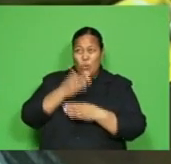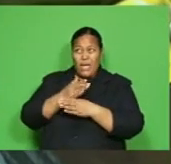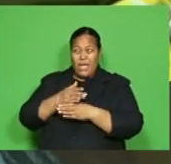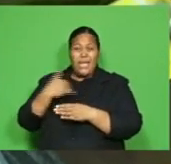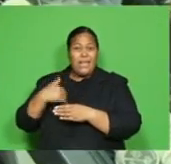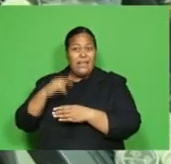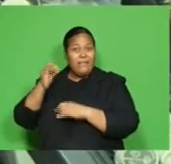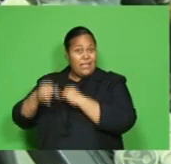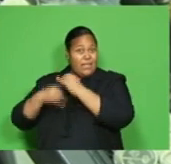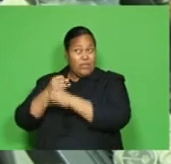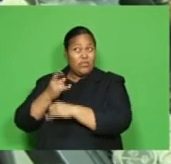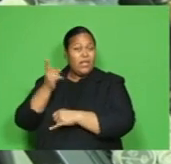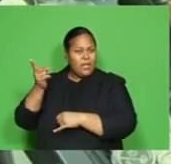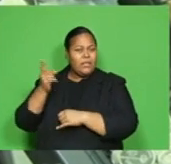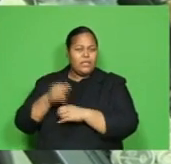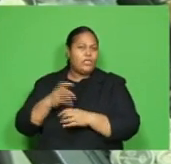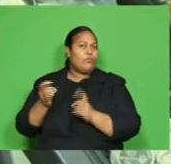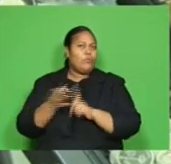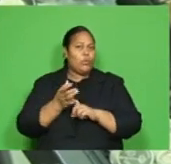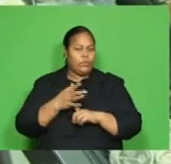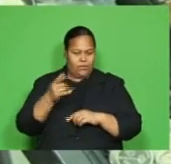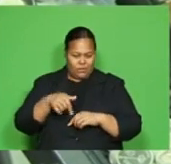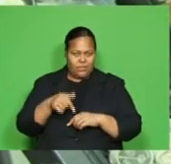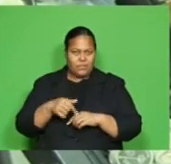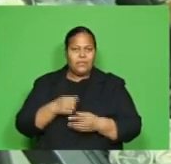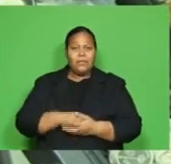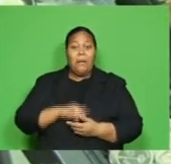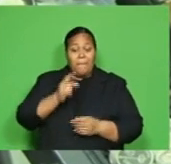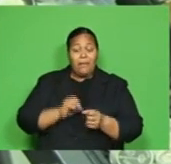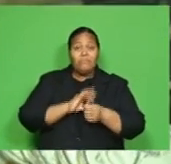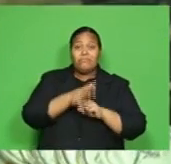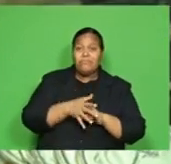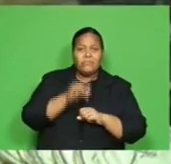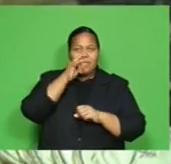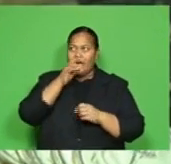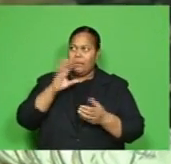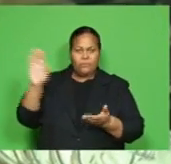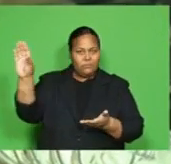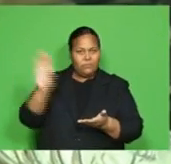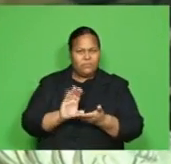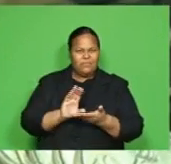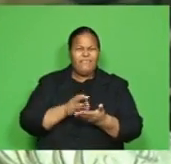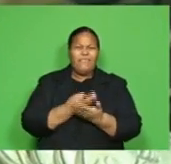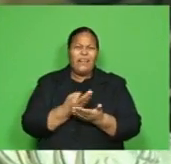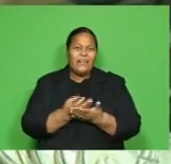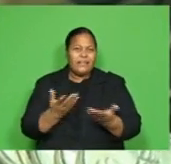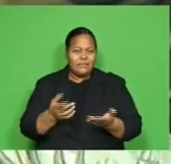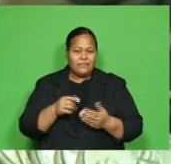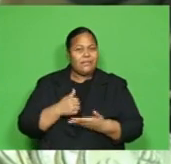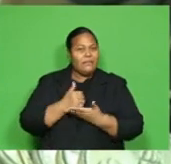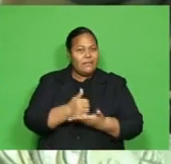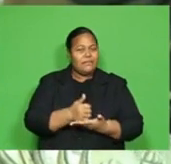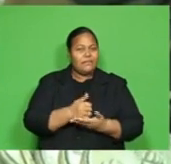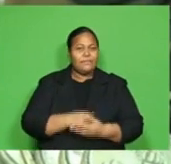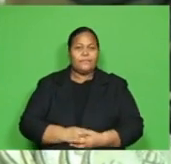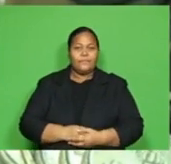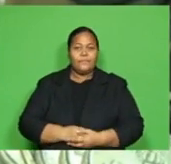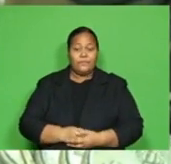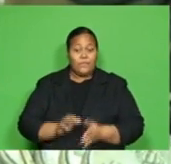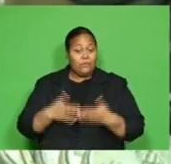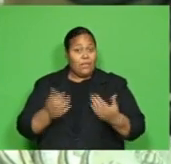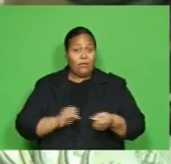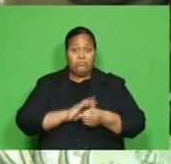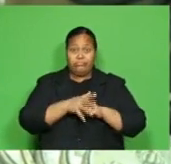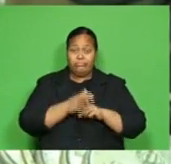for their families, but due to the pandemic, they are unable to provide financial assistance. Unfortunately, in the face of the COVID-19